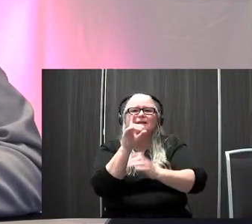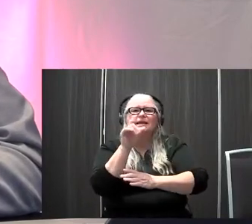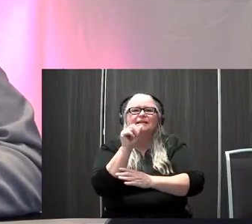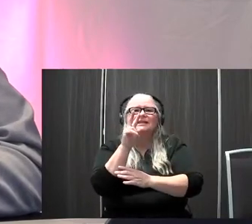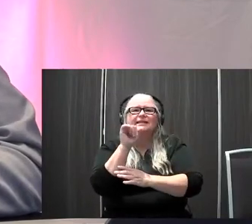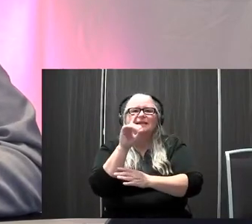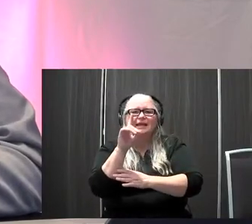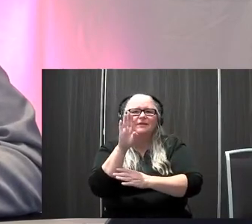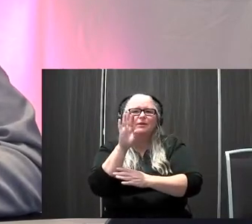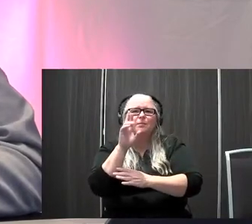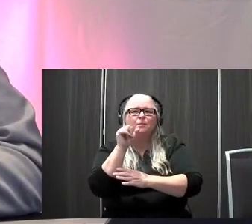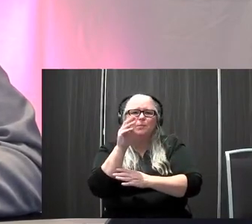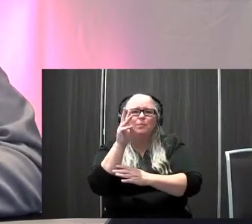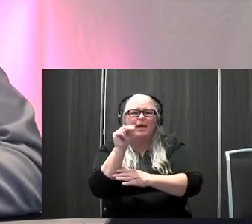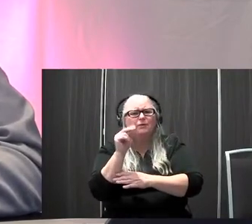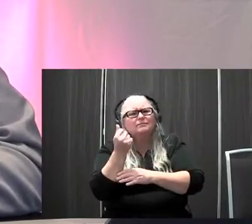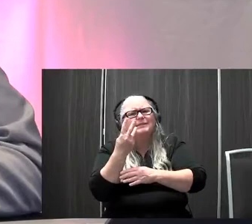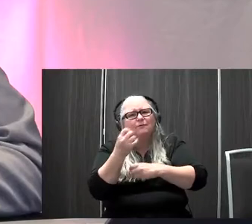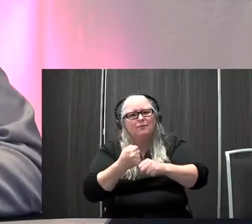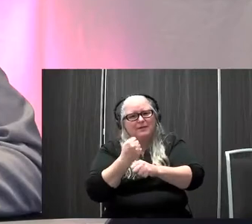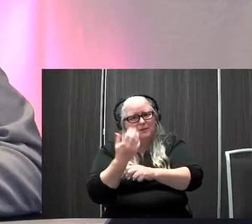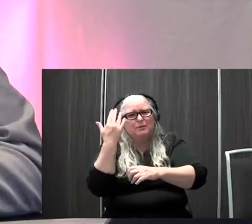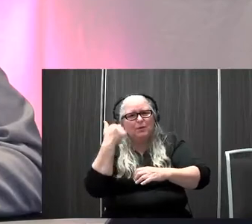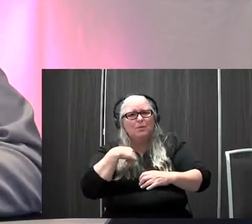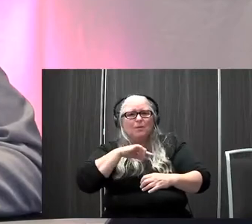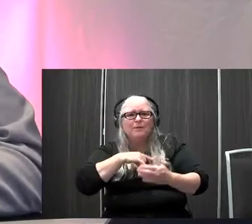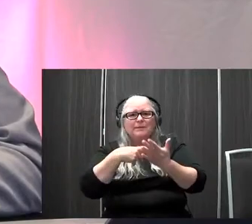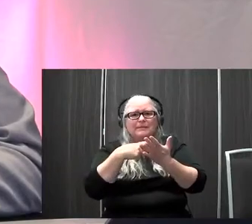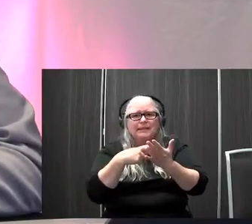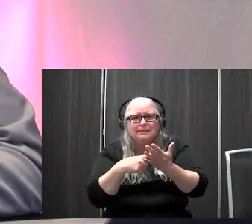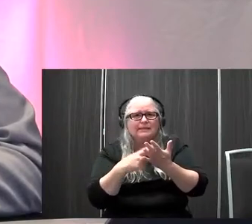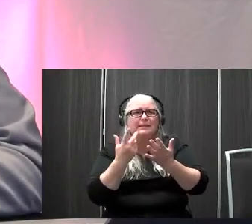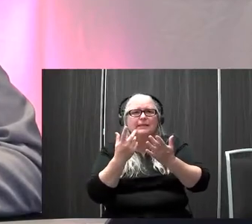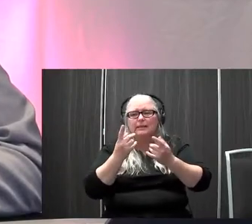some of the behaviors and positioning that we see in a lot of our kids with CHARGE.